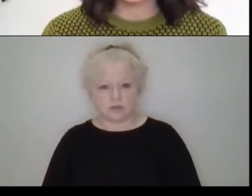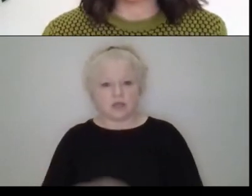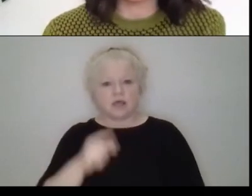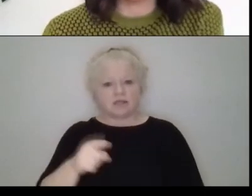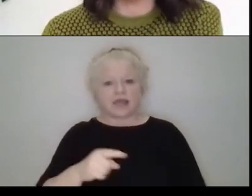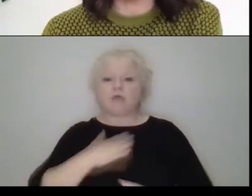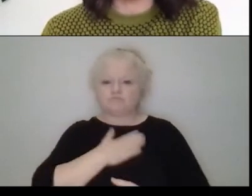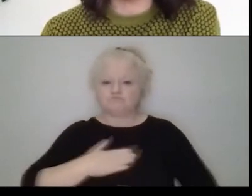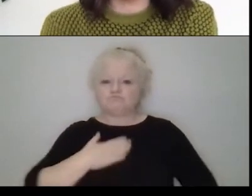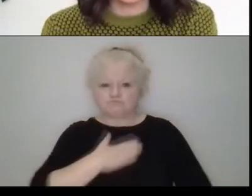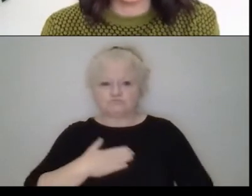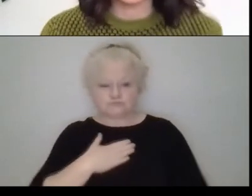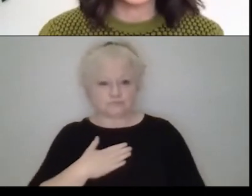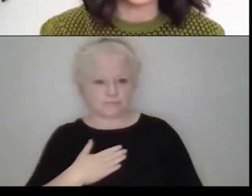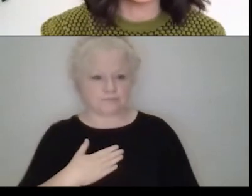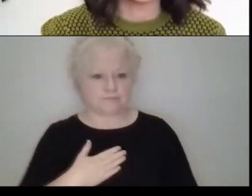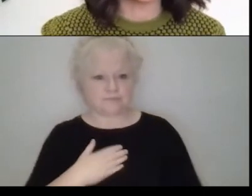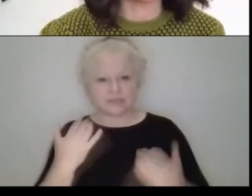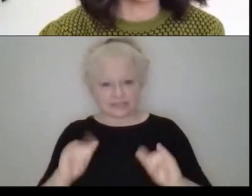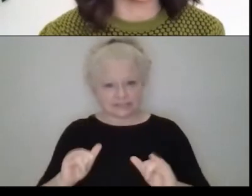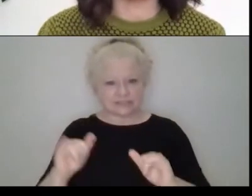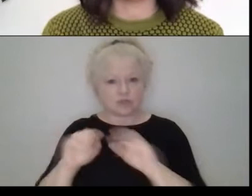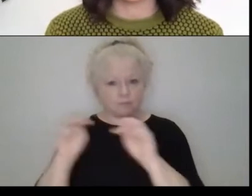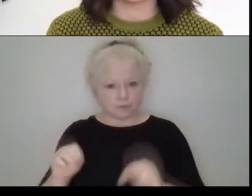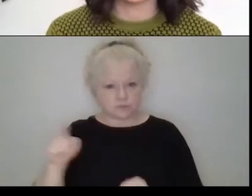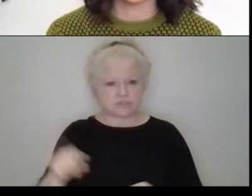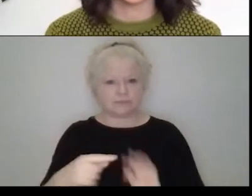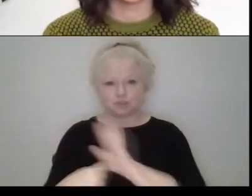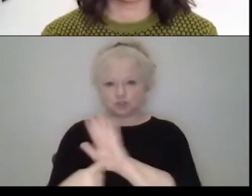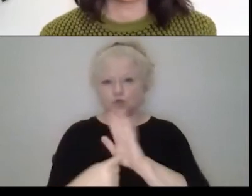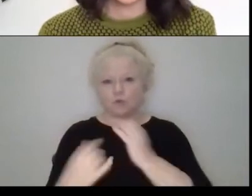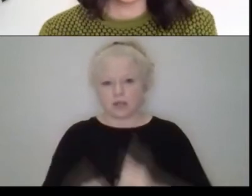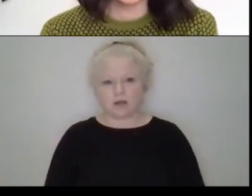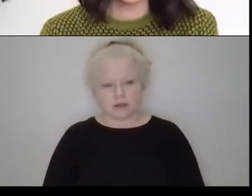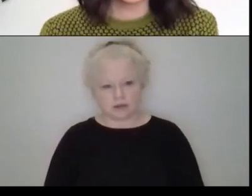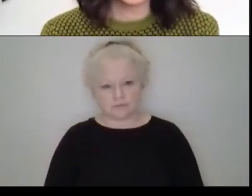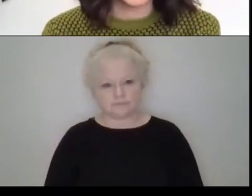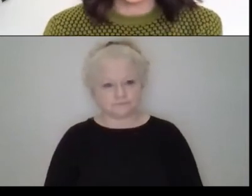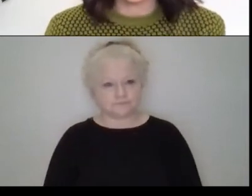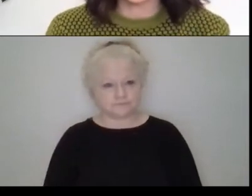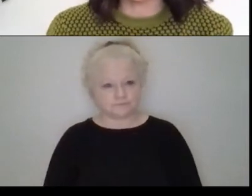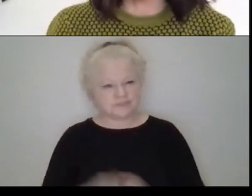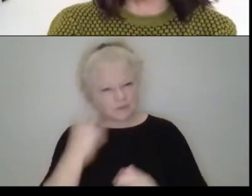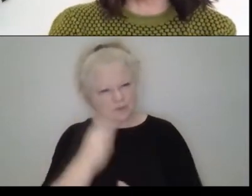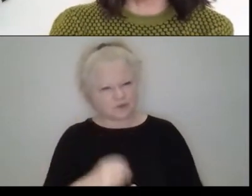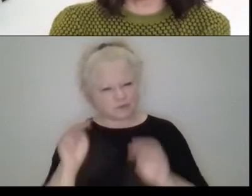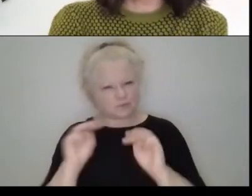these pieces. This piece is still at the Cooper Hewitt in the nature exhibition. So, I don't know. That's beautiful.